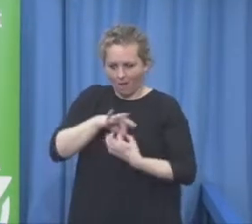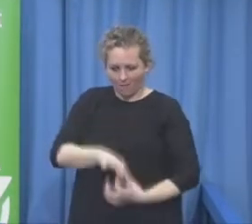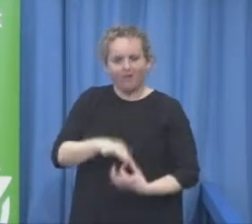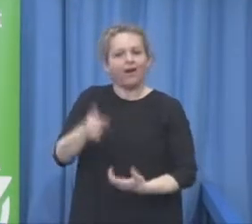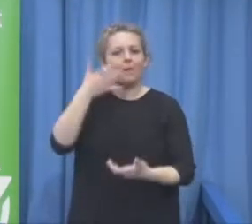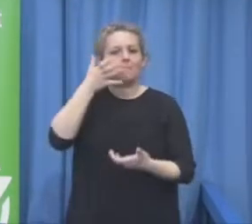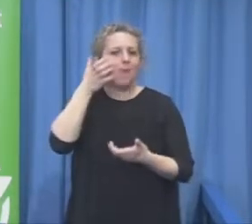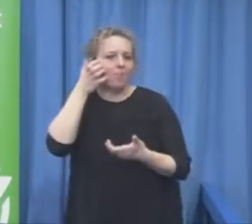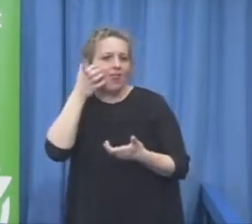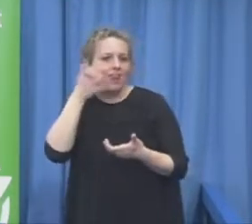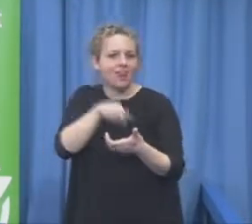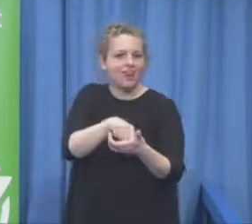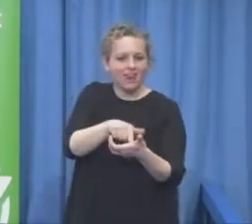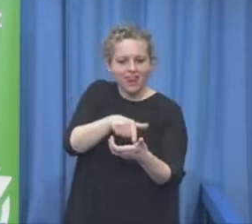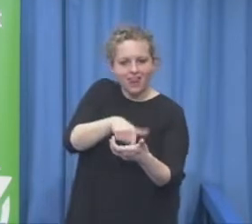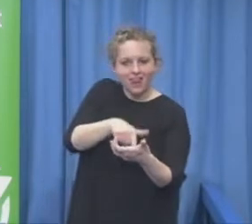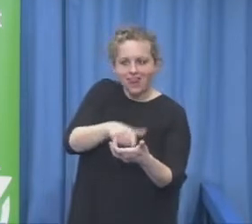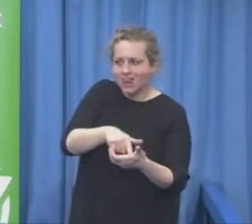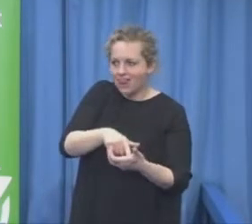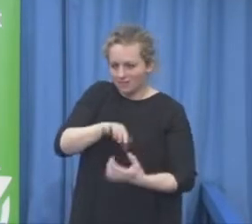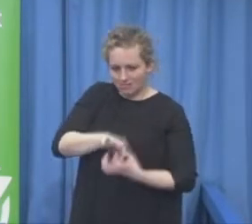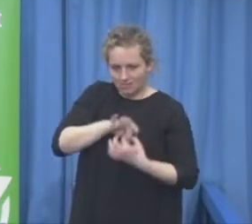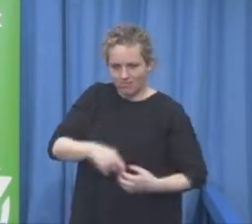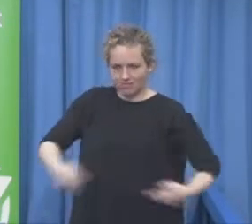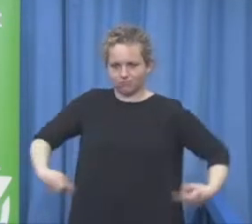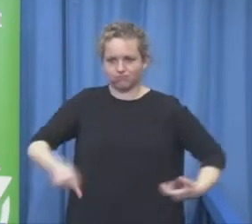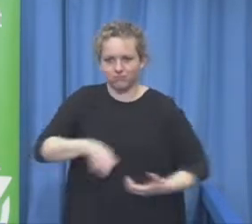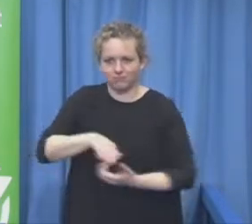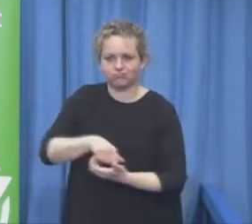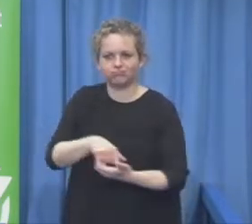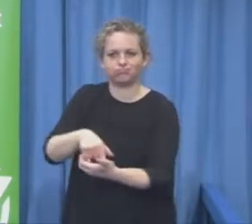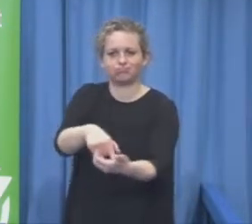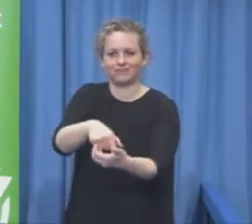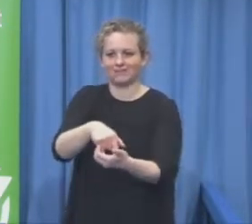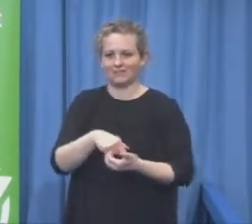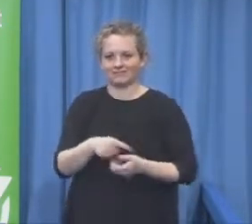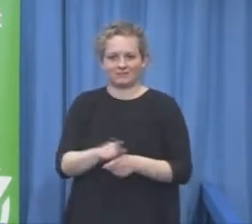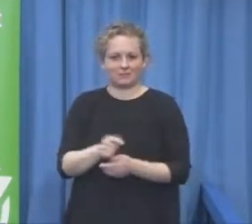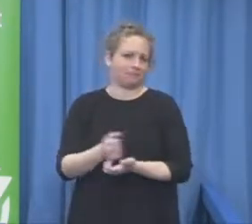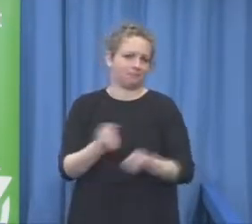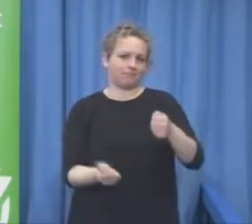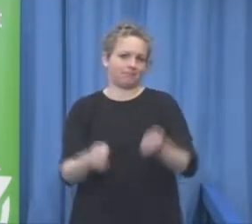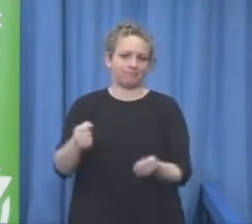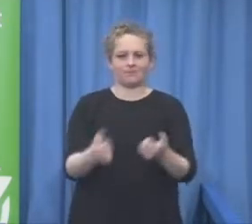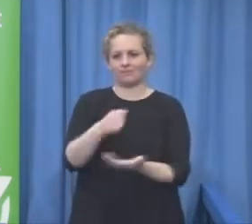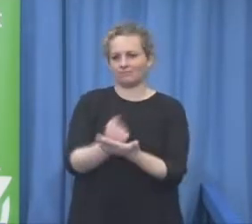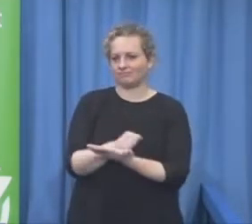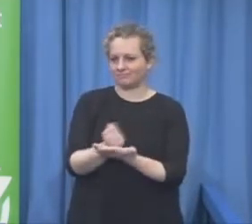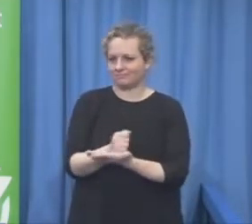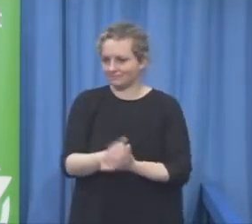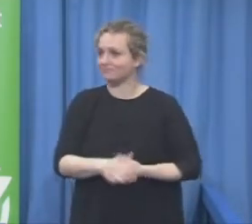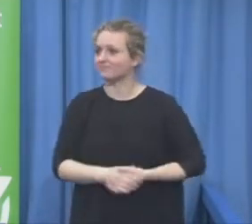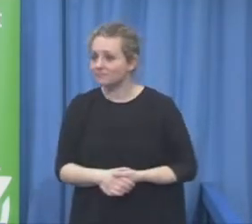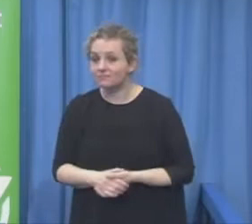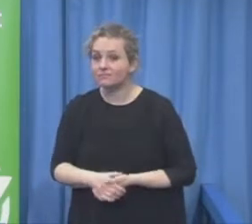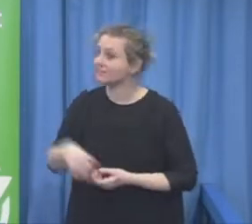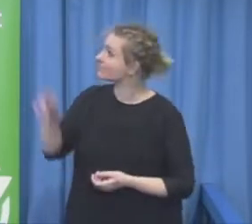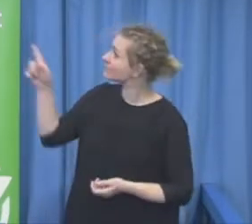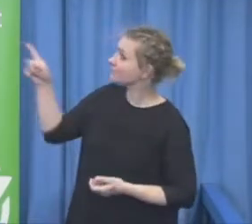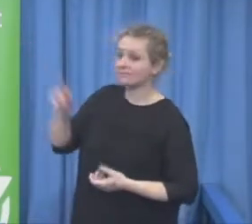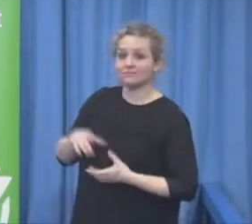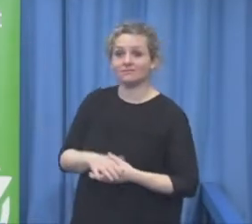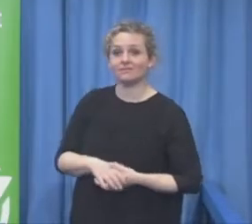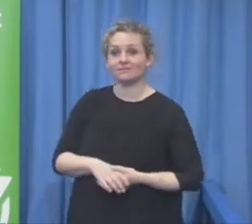attitude because it is without barrier without stigmatics around disease when we think